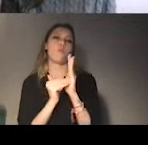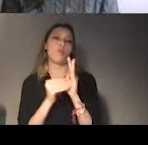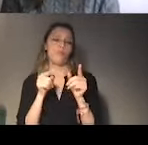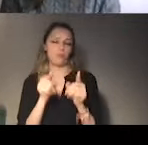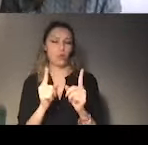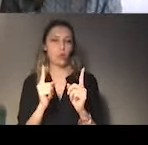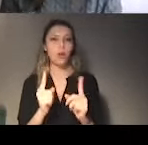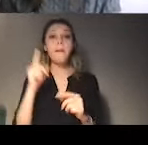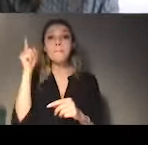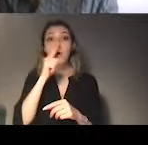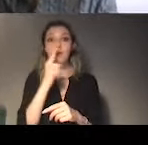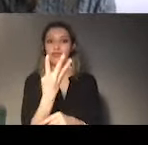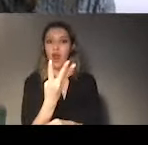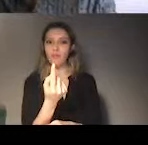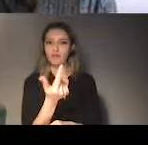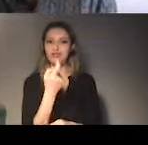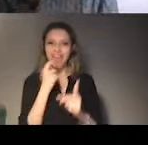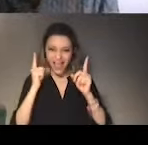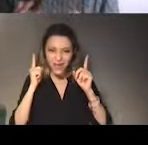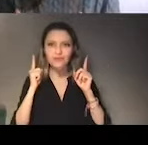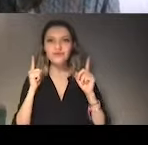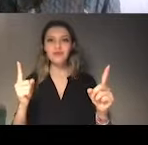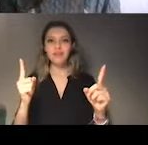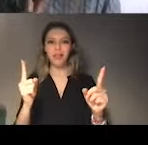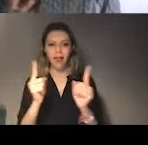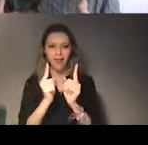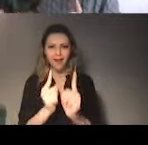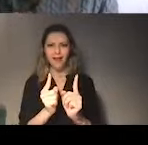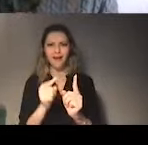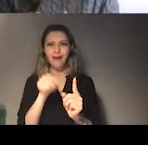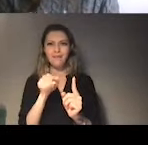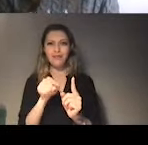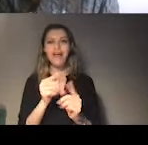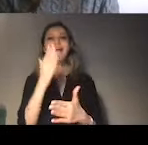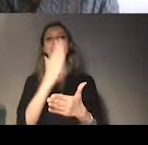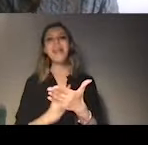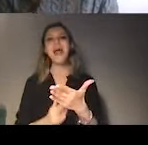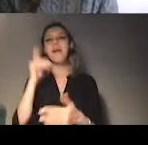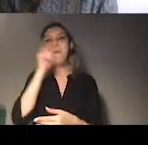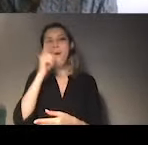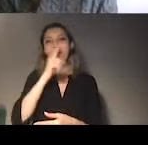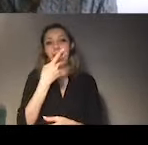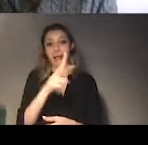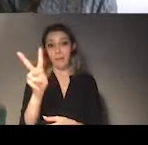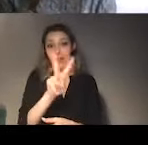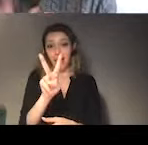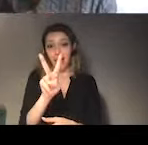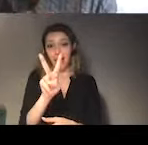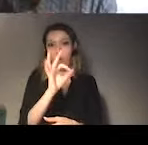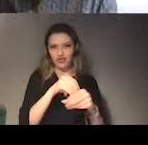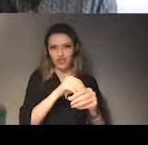when the review has happened in 2020. If time allows, but maybe also during the question and answer